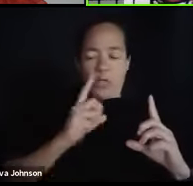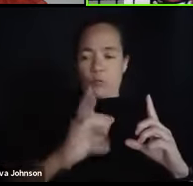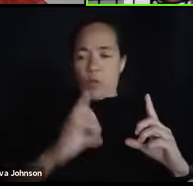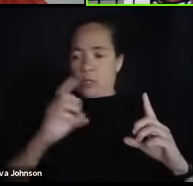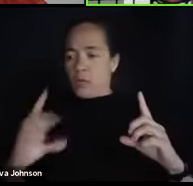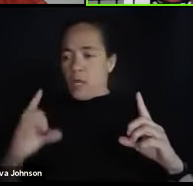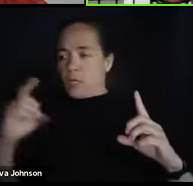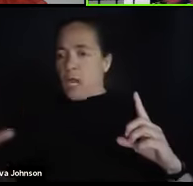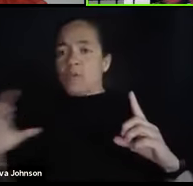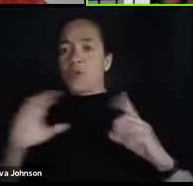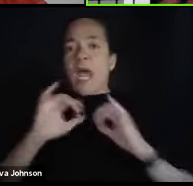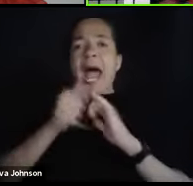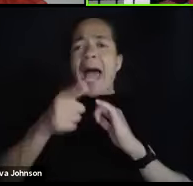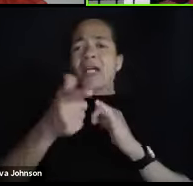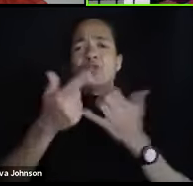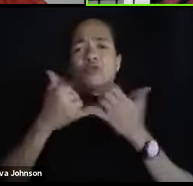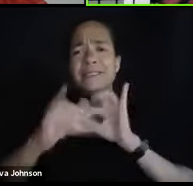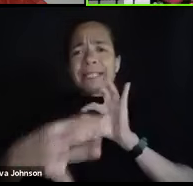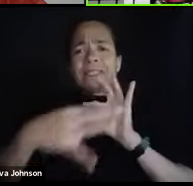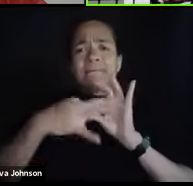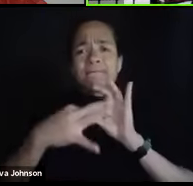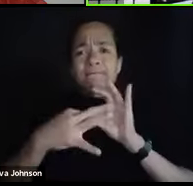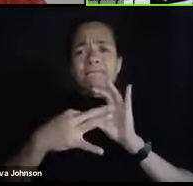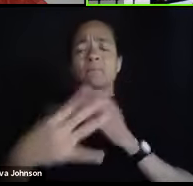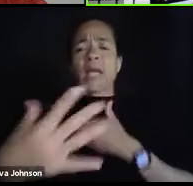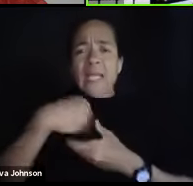engaged? How do you stay involved?